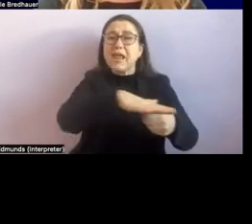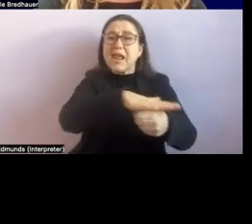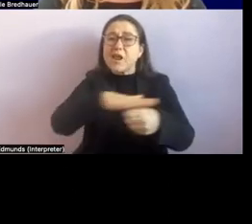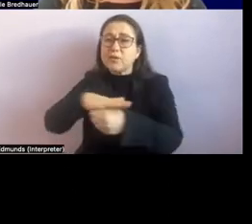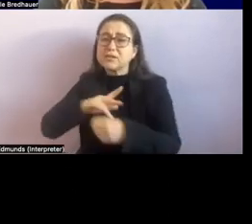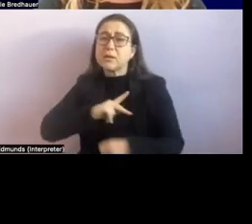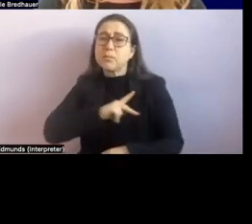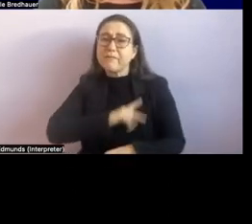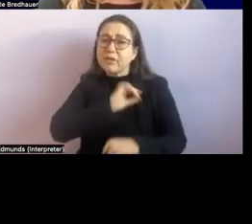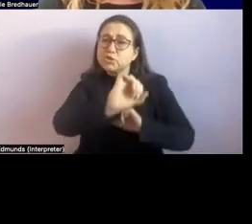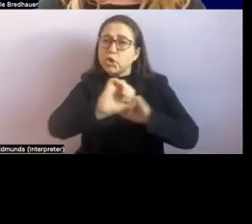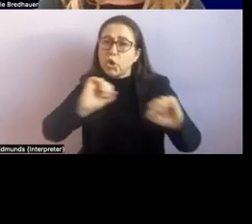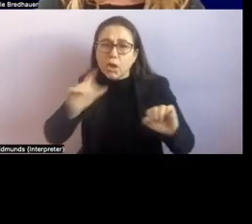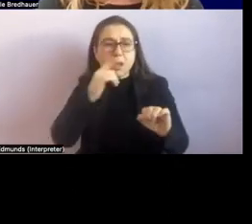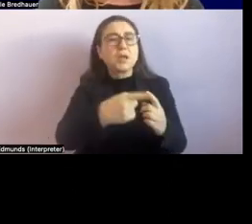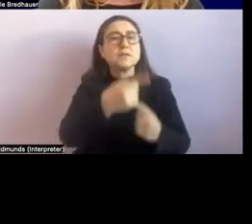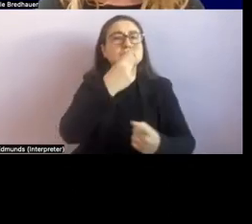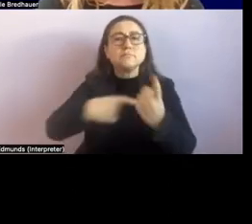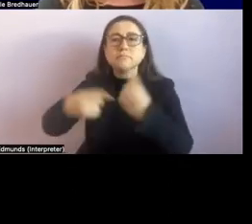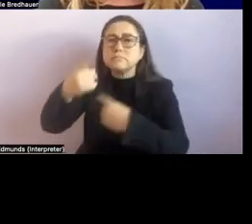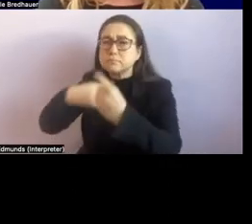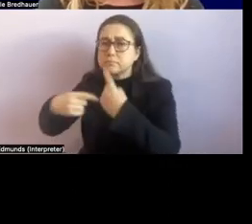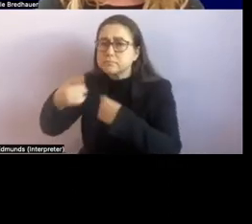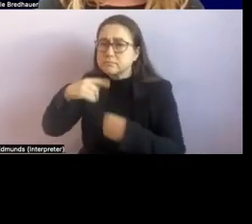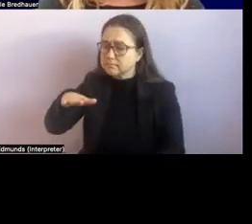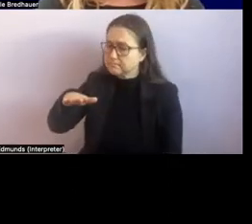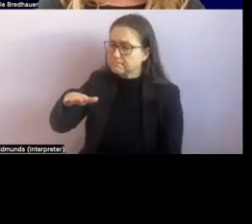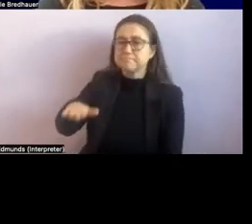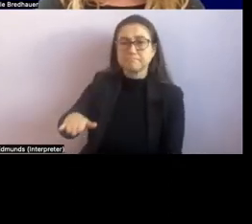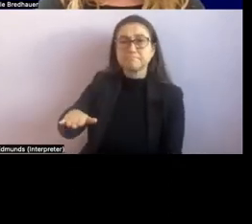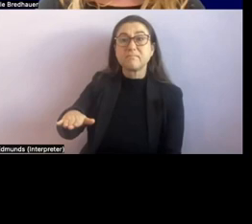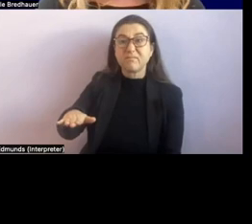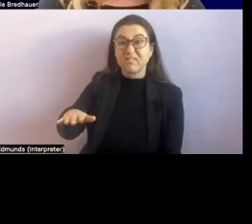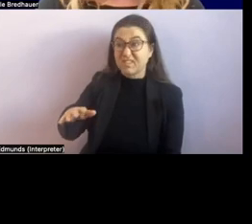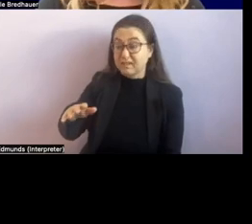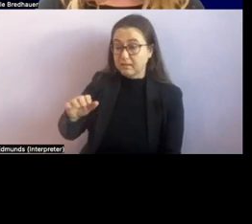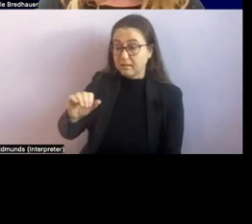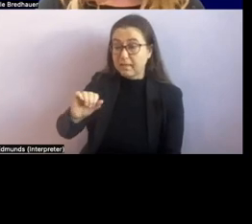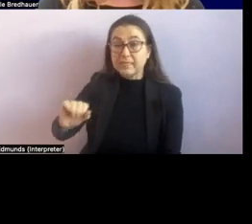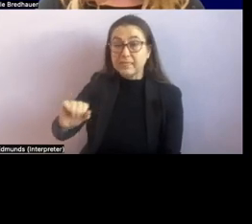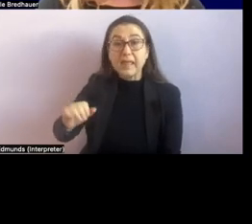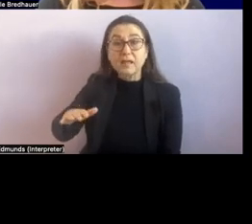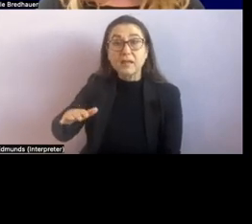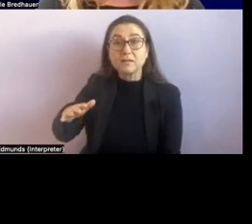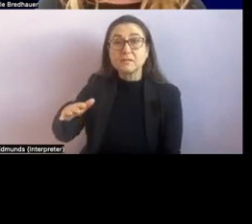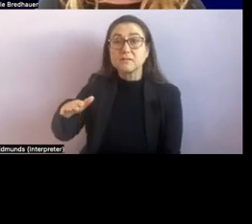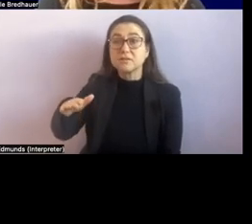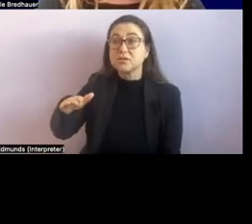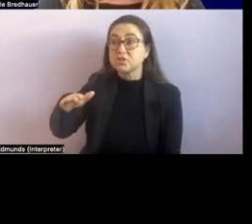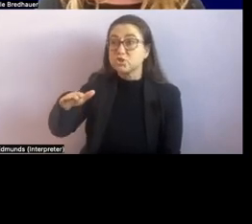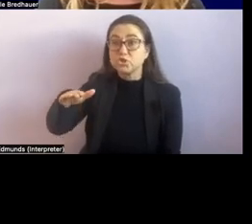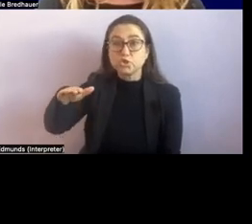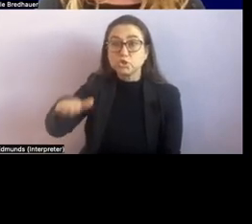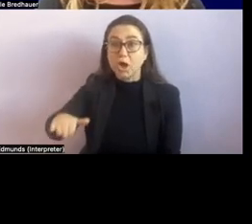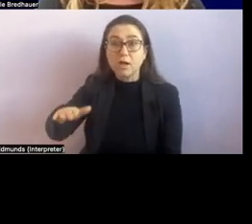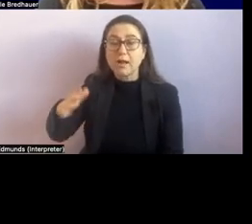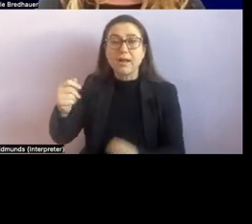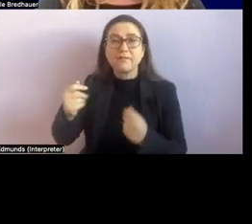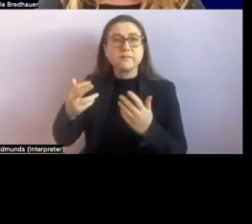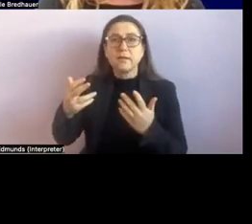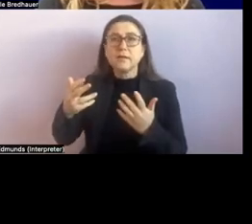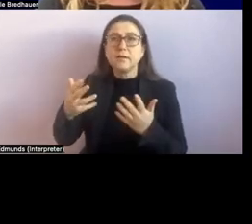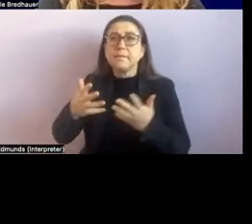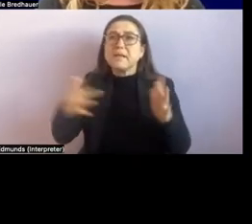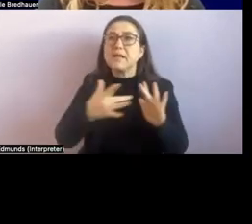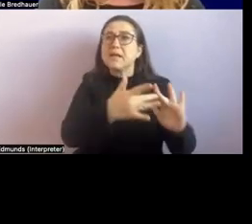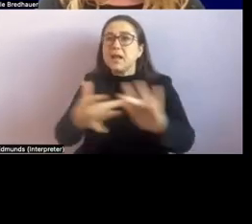teams for some of these learners are so big and we really need